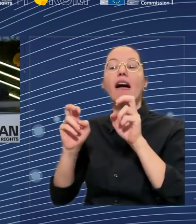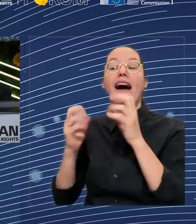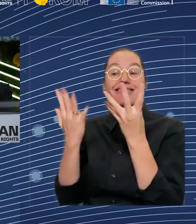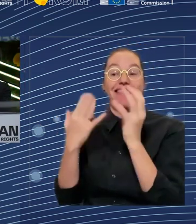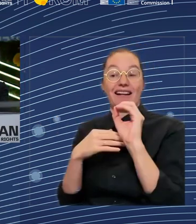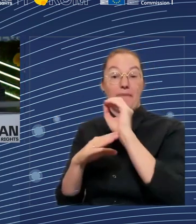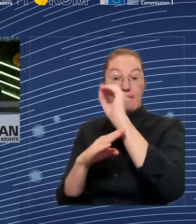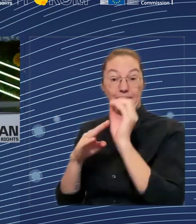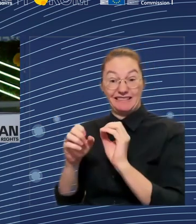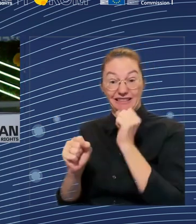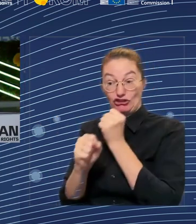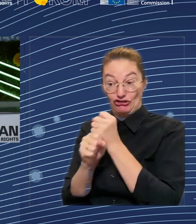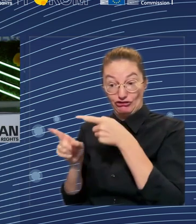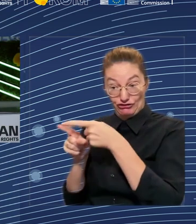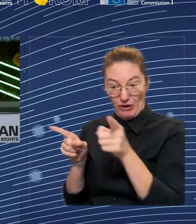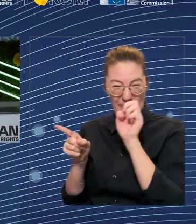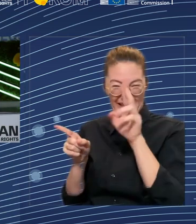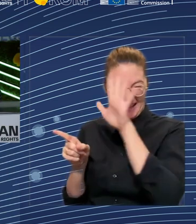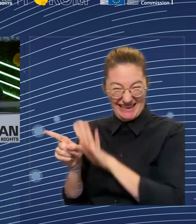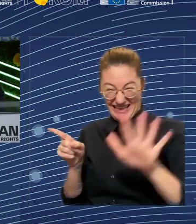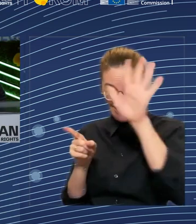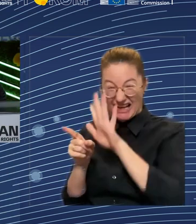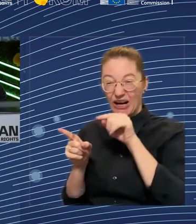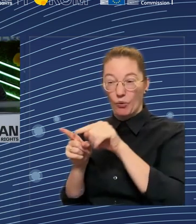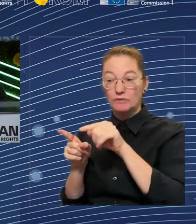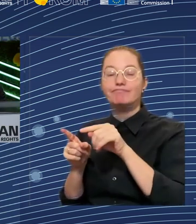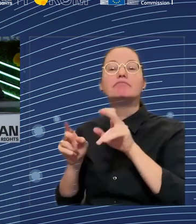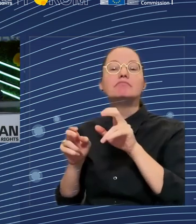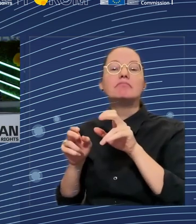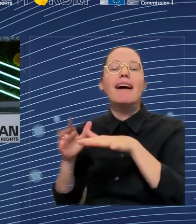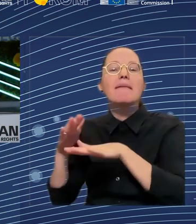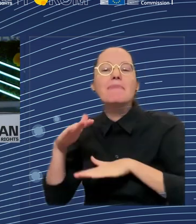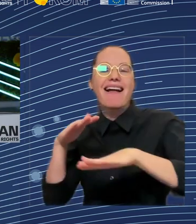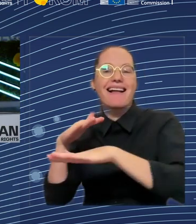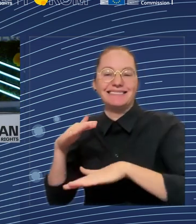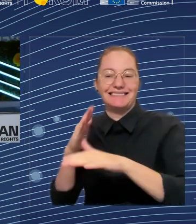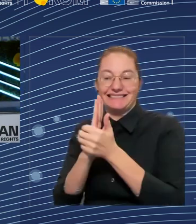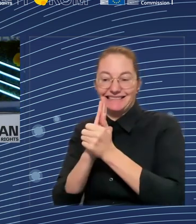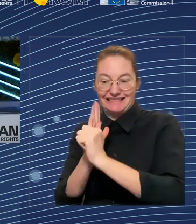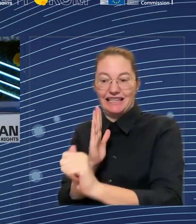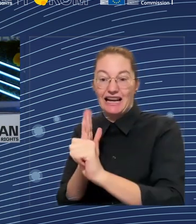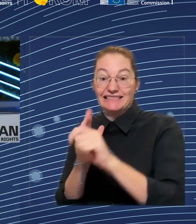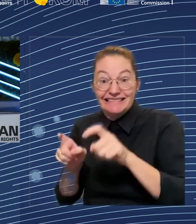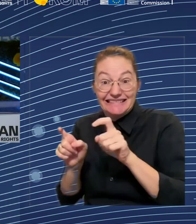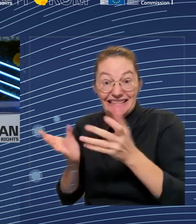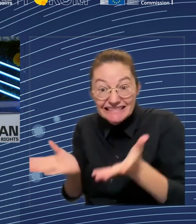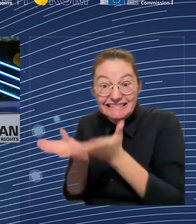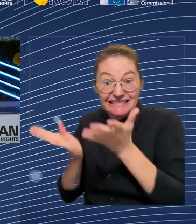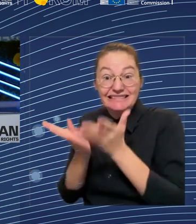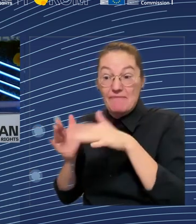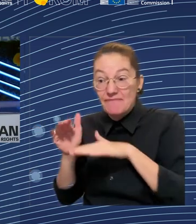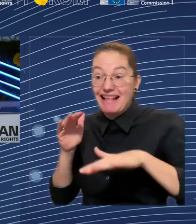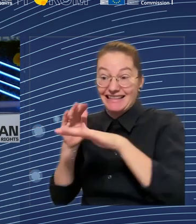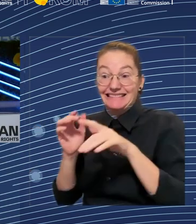participation of some groups. And you see the EU average. And then you also see that there are some differences in employment